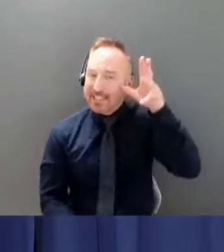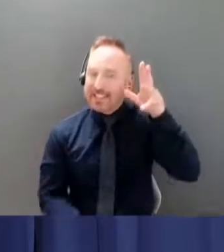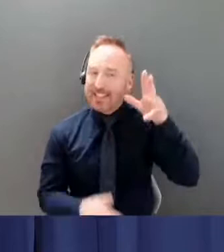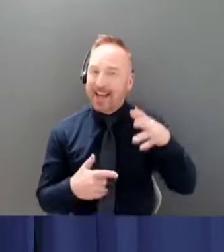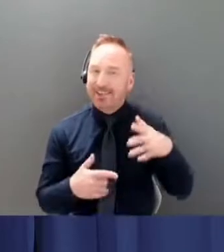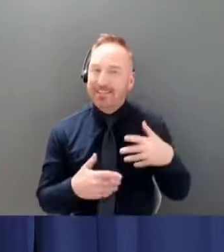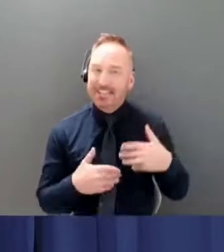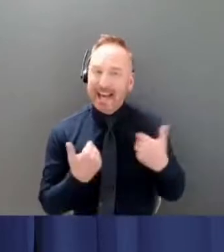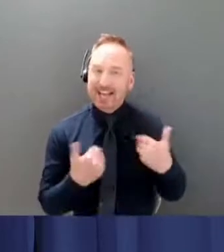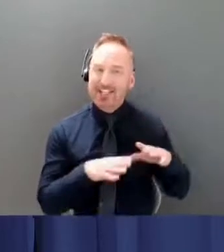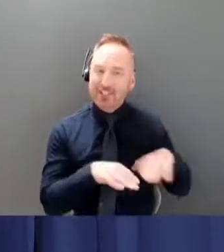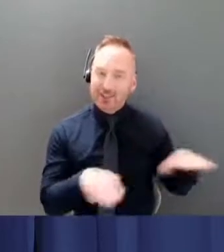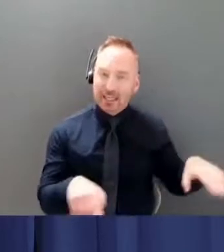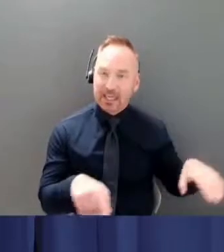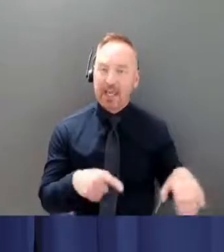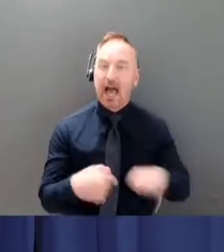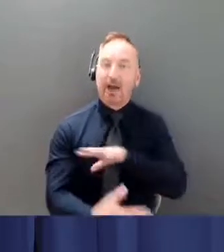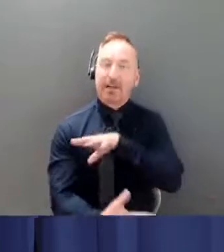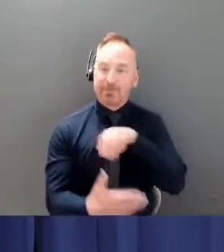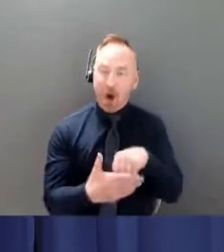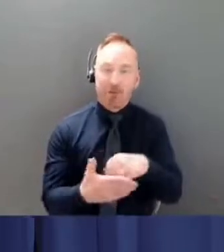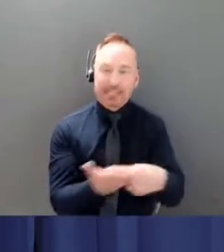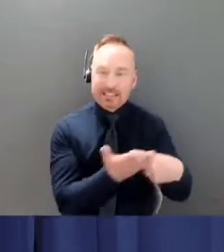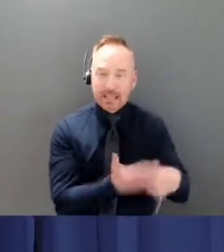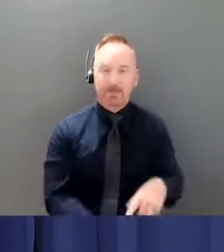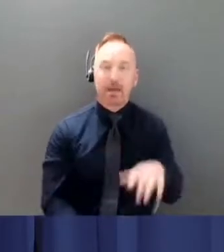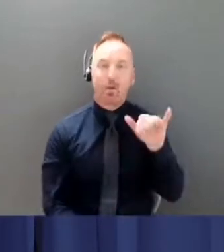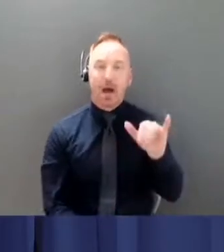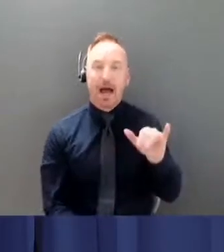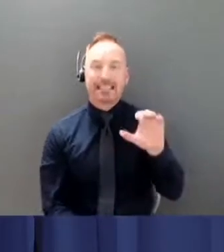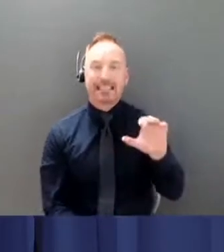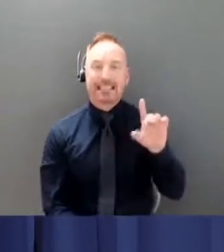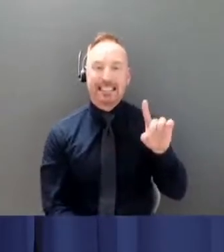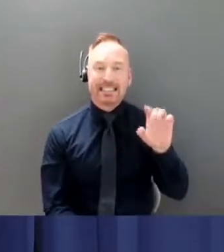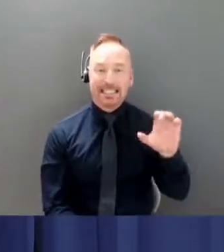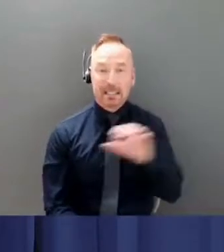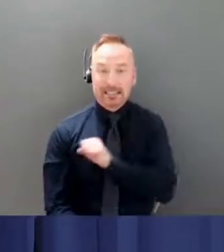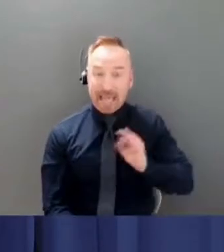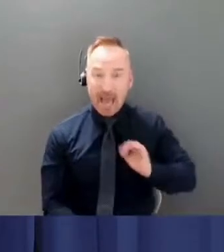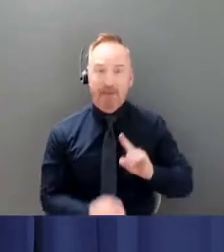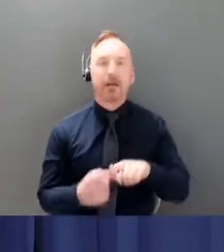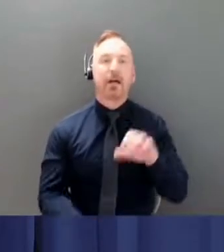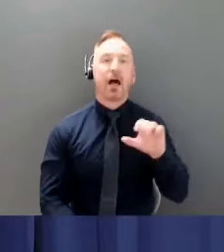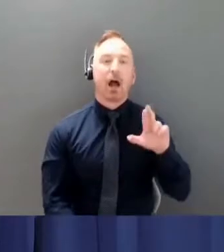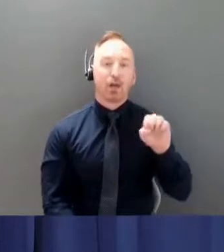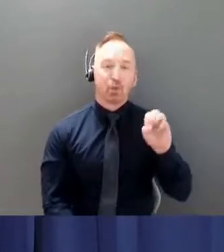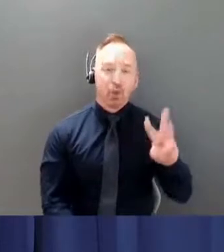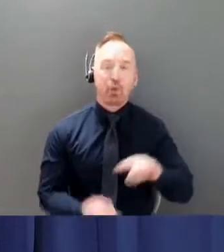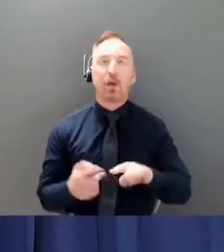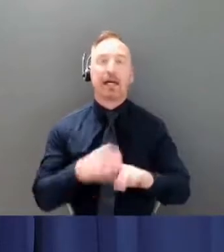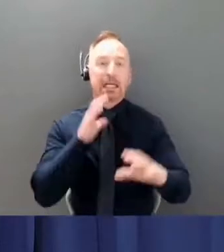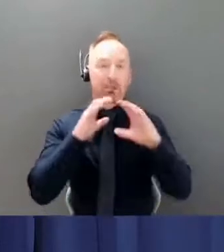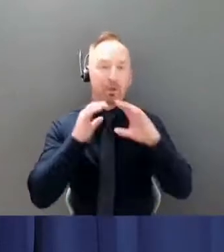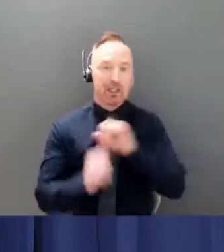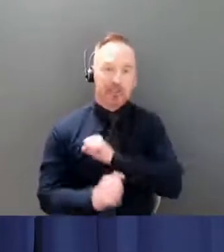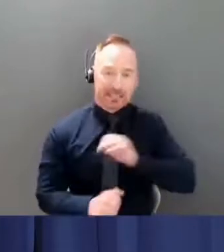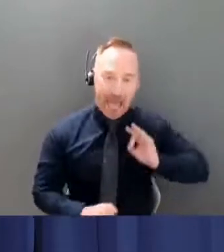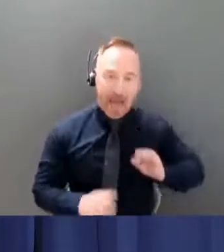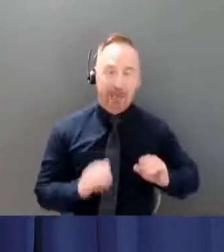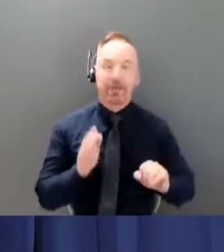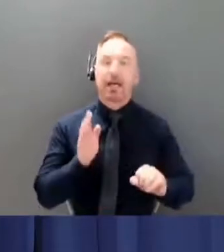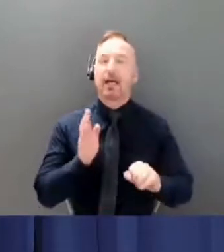and our YCDC staff as well as our crew and communications staff have fielded many calls